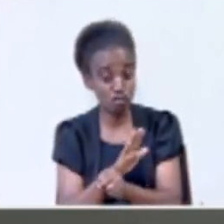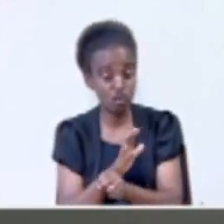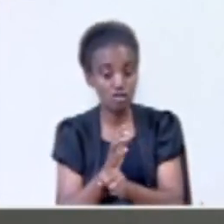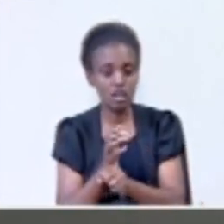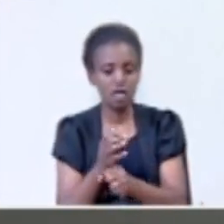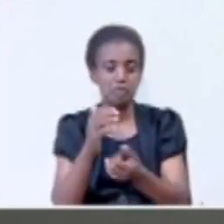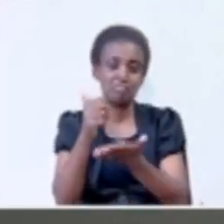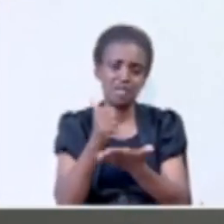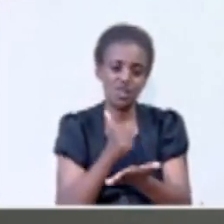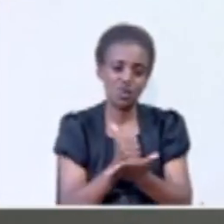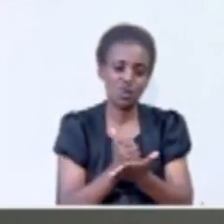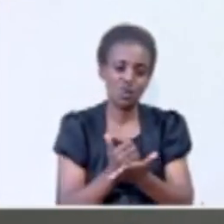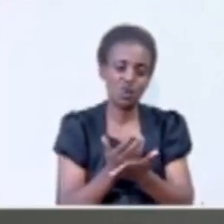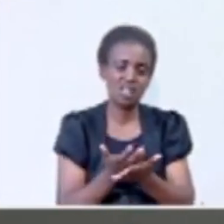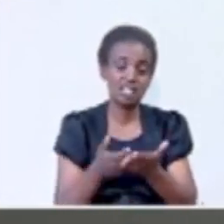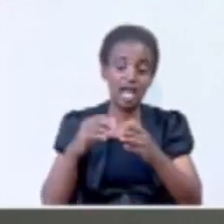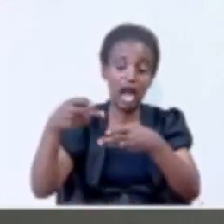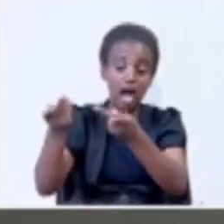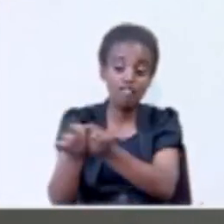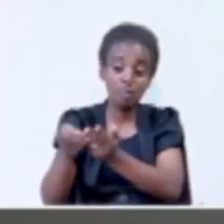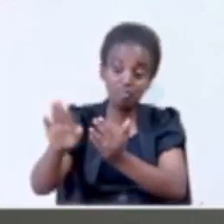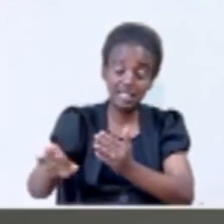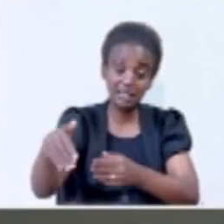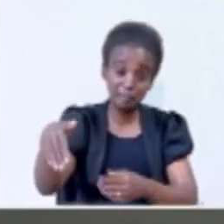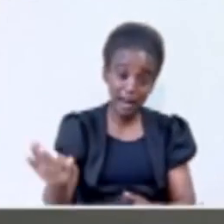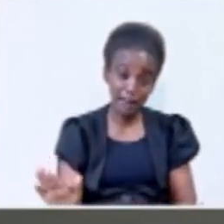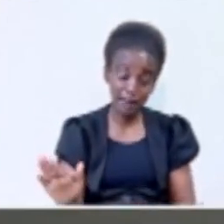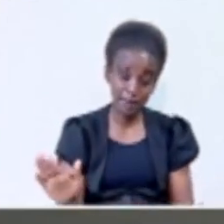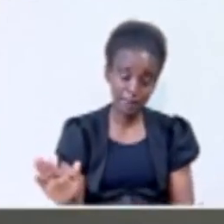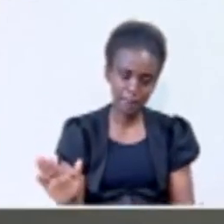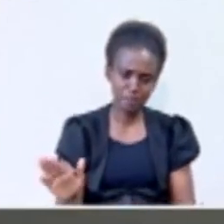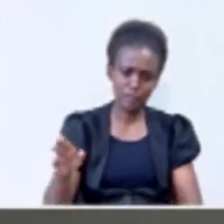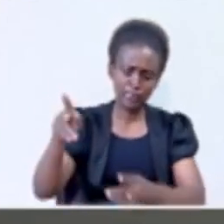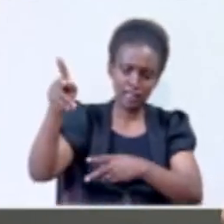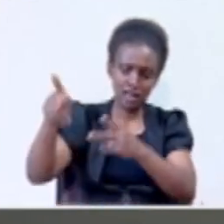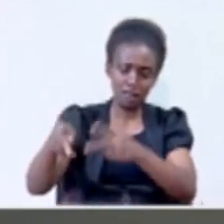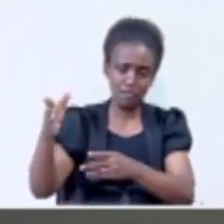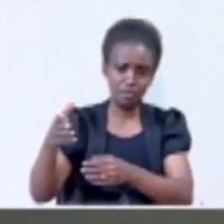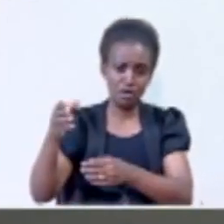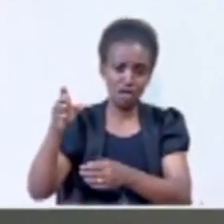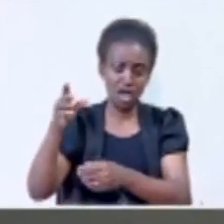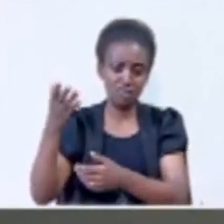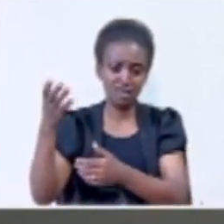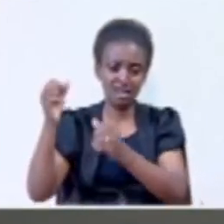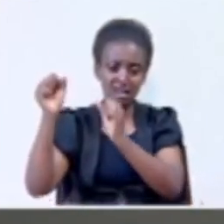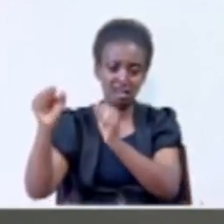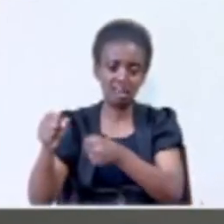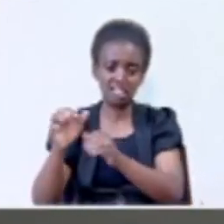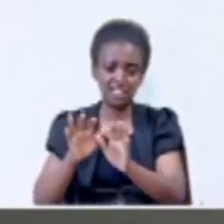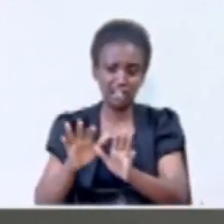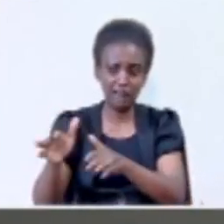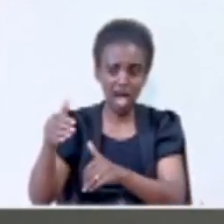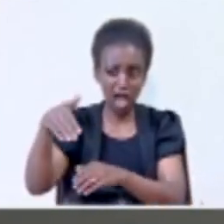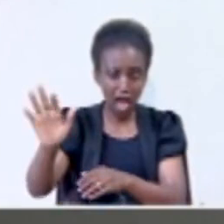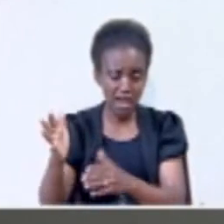because it's their territory and the people in DRC are the ones actually suffering on the